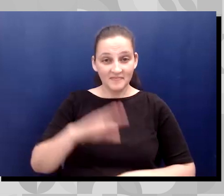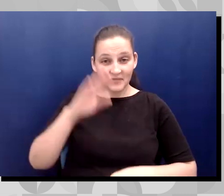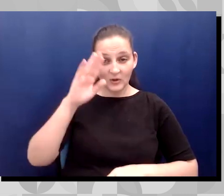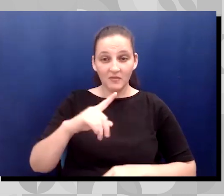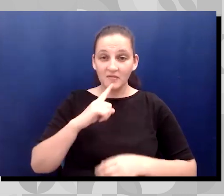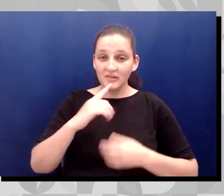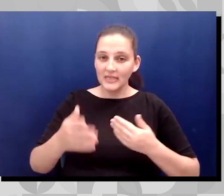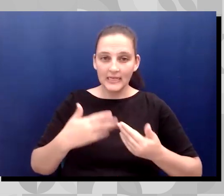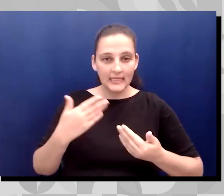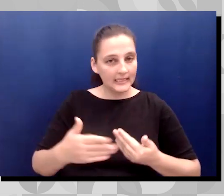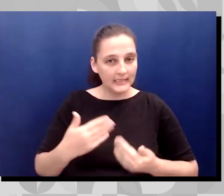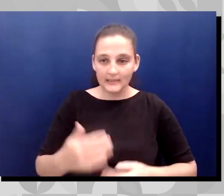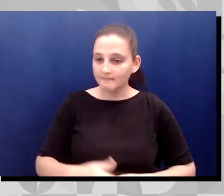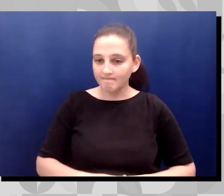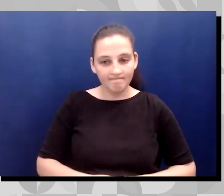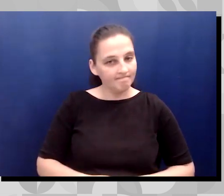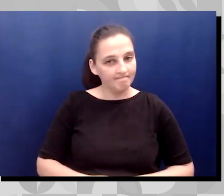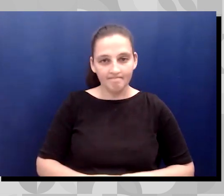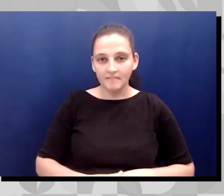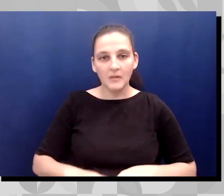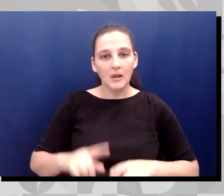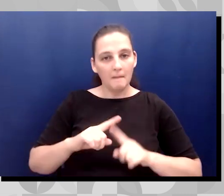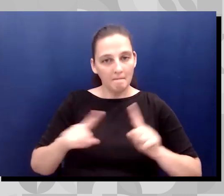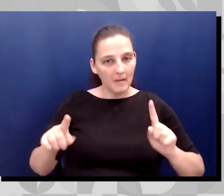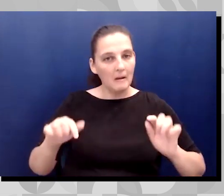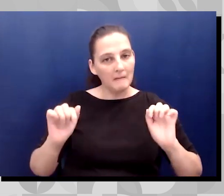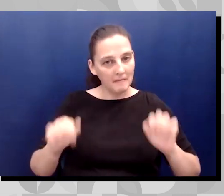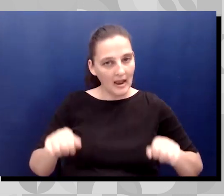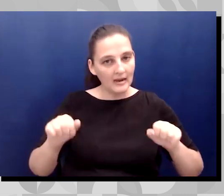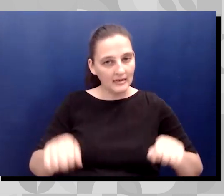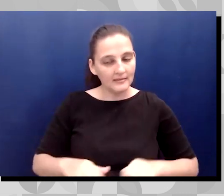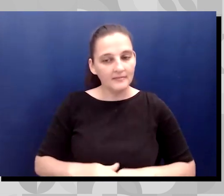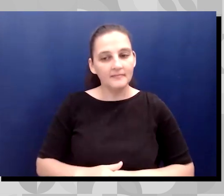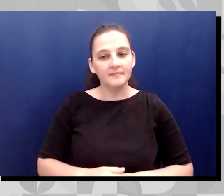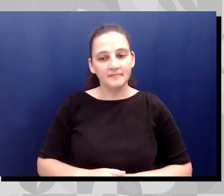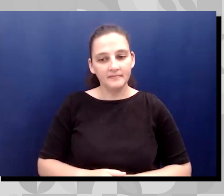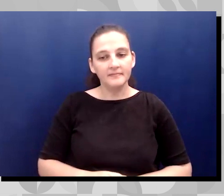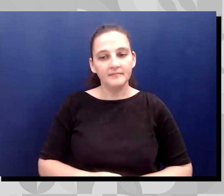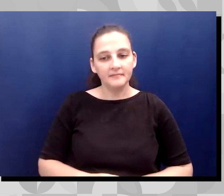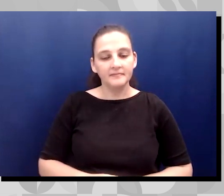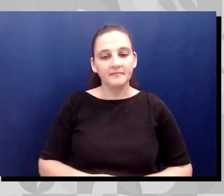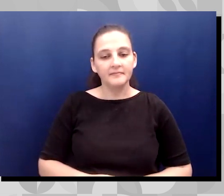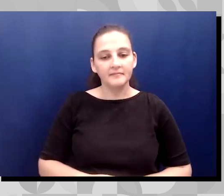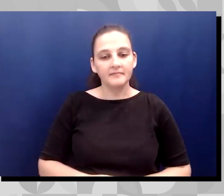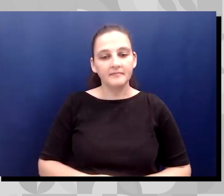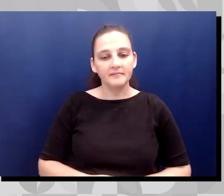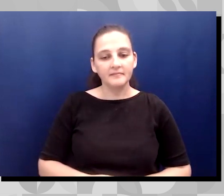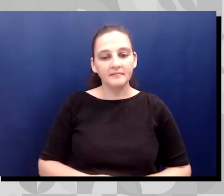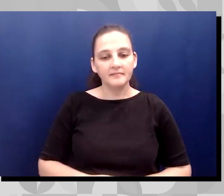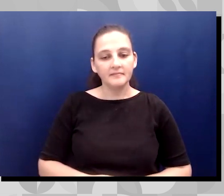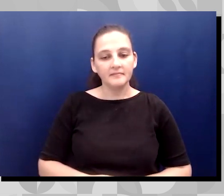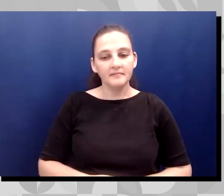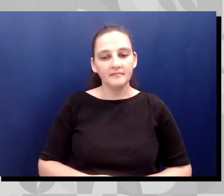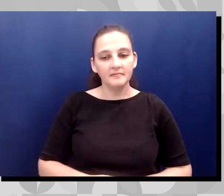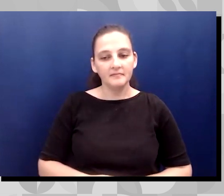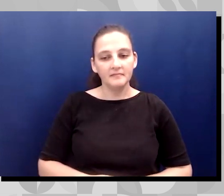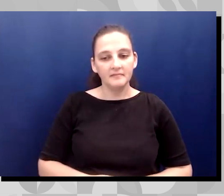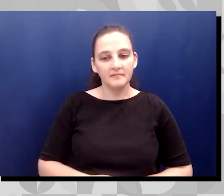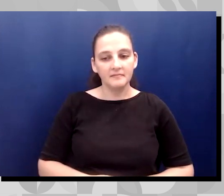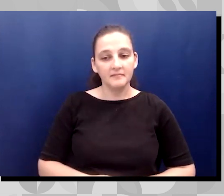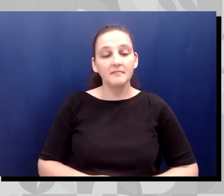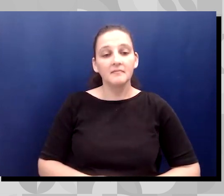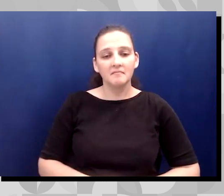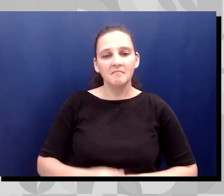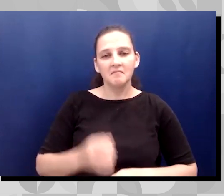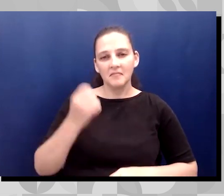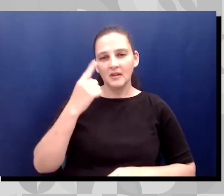definitely possible. I was diagnosed with cerebral palsy at the age of